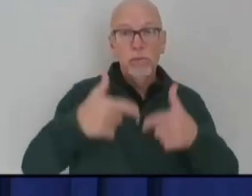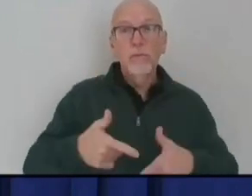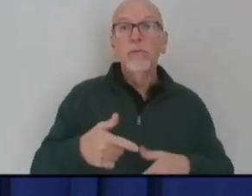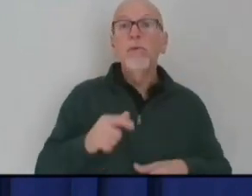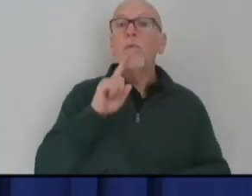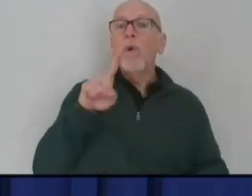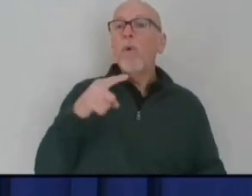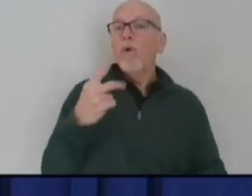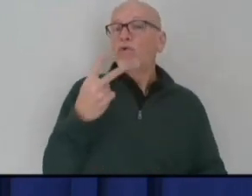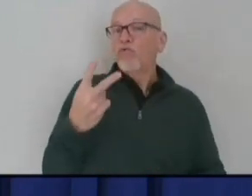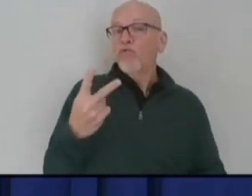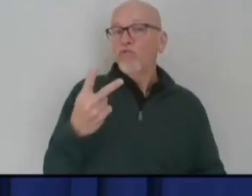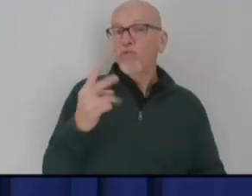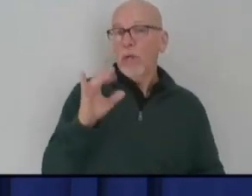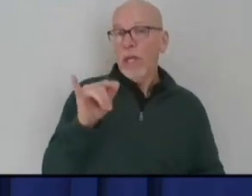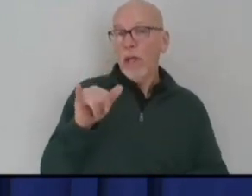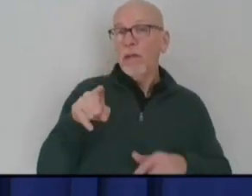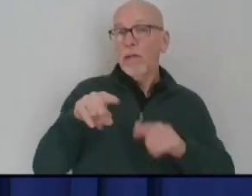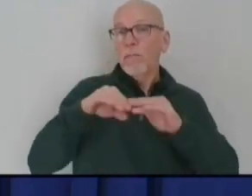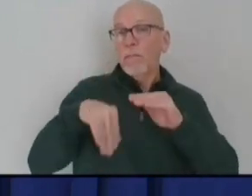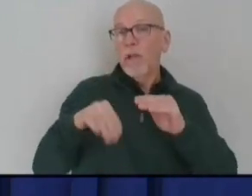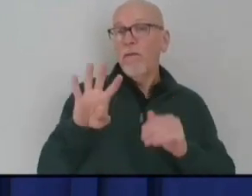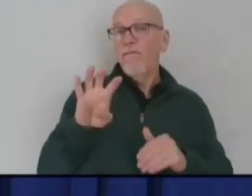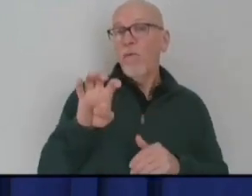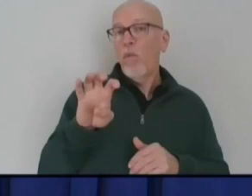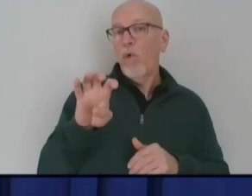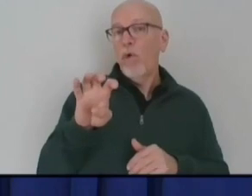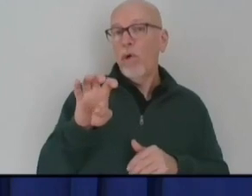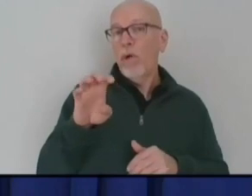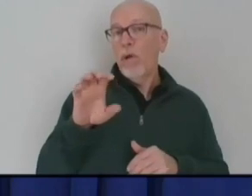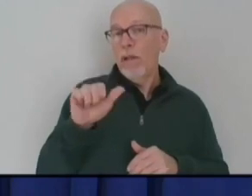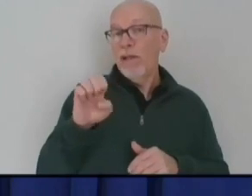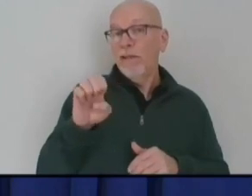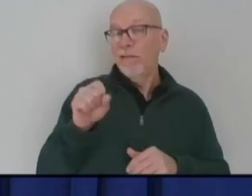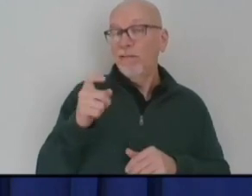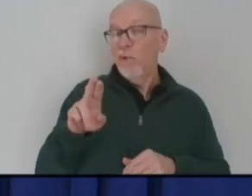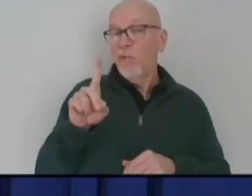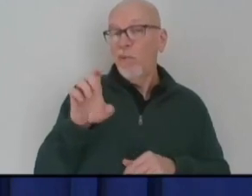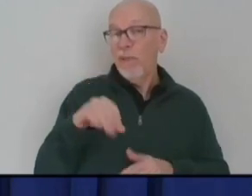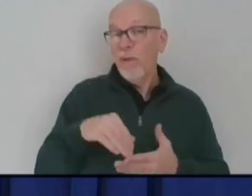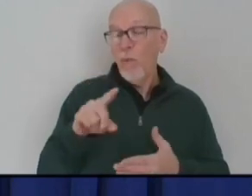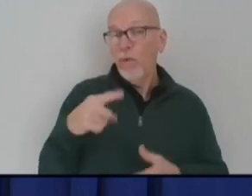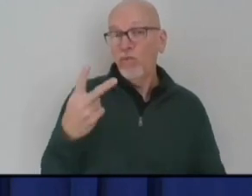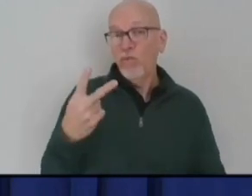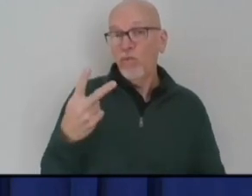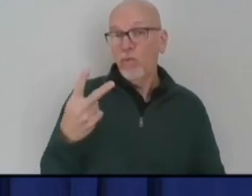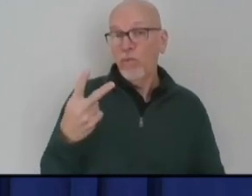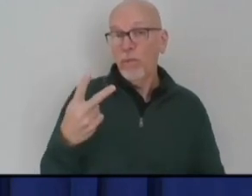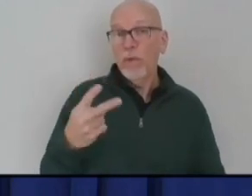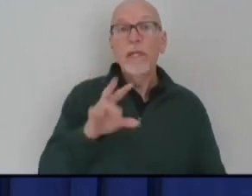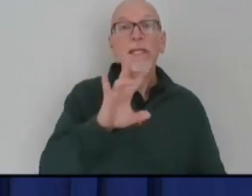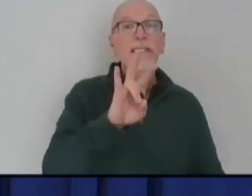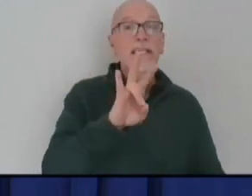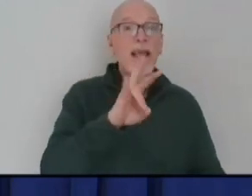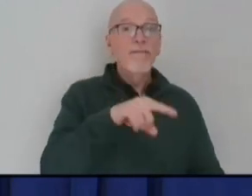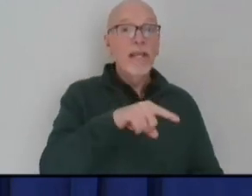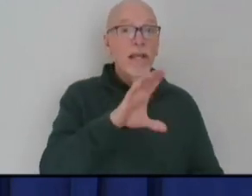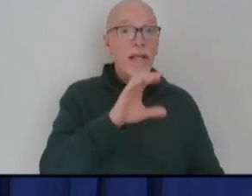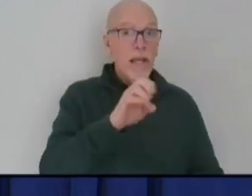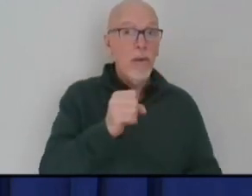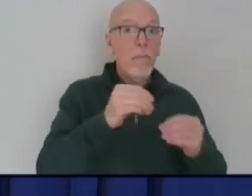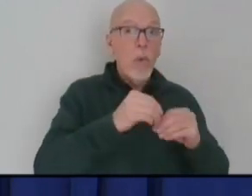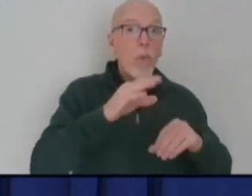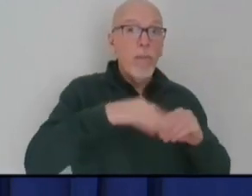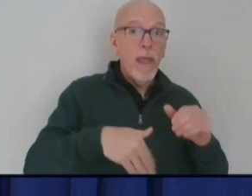are even below 400 cases per 100,000, and we have seven counties over 1,000 cases